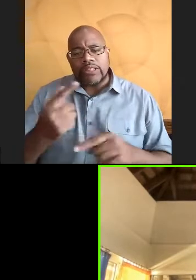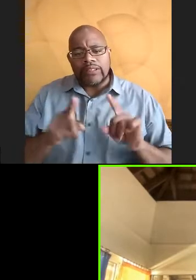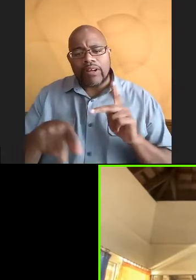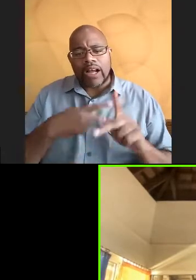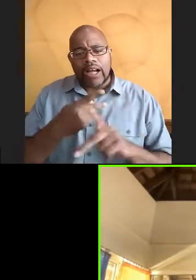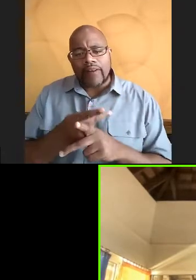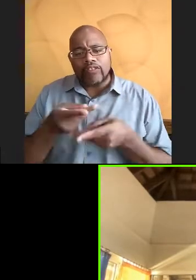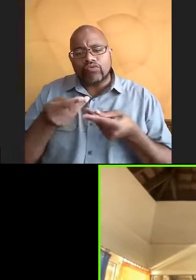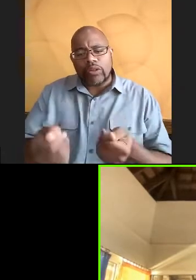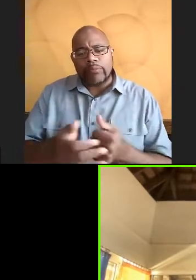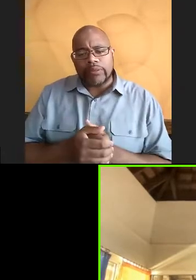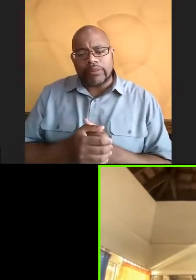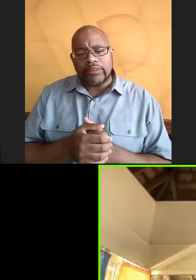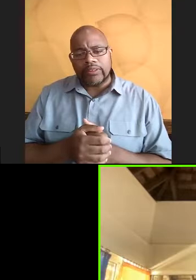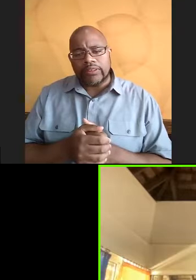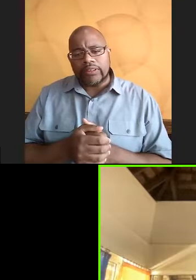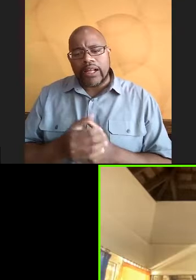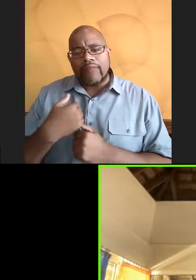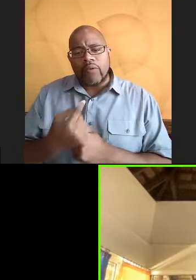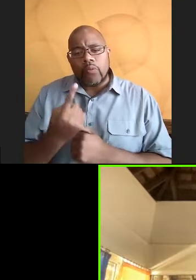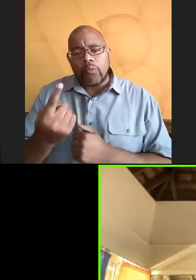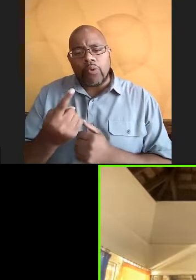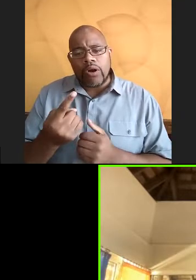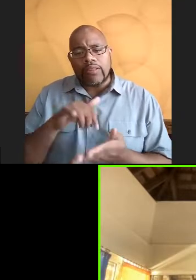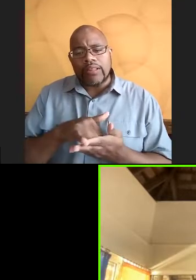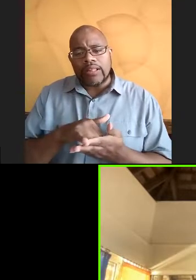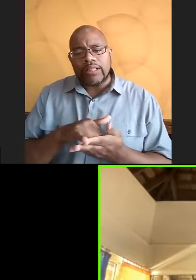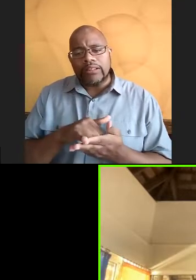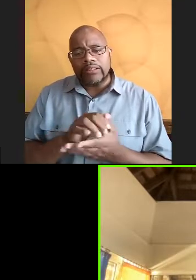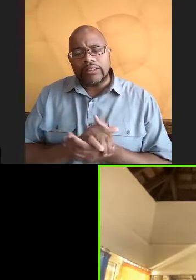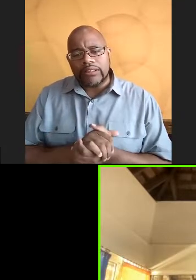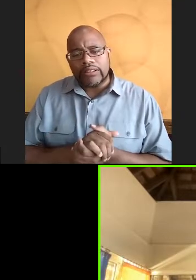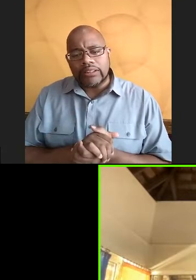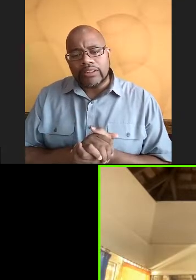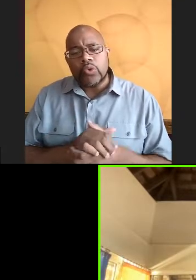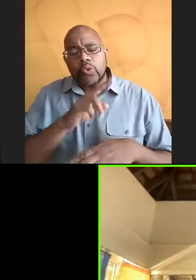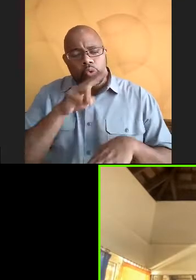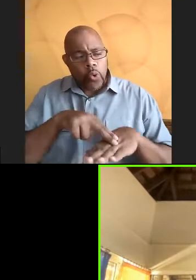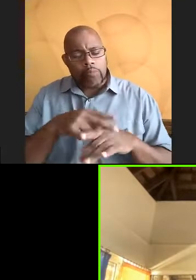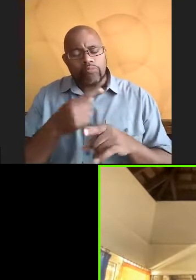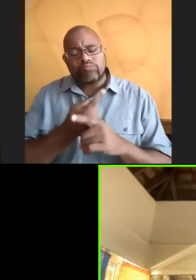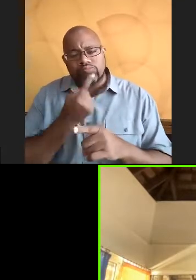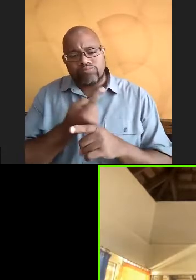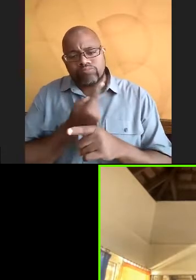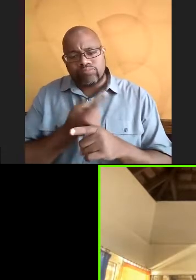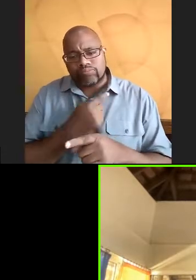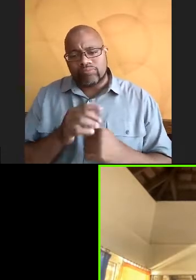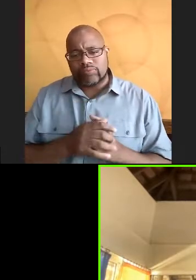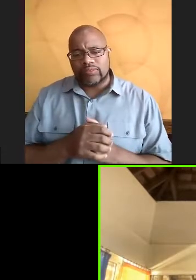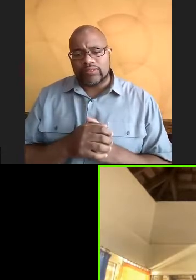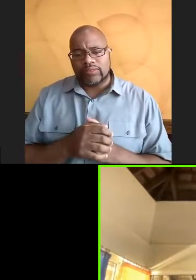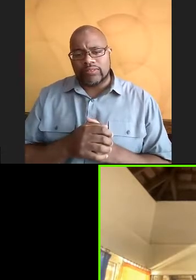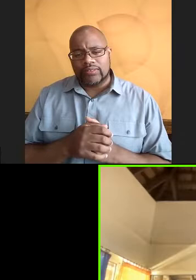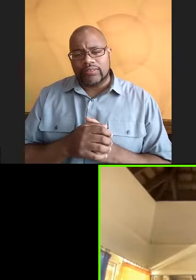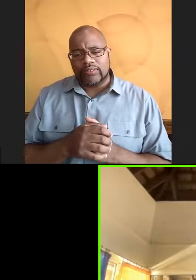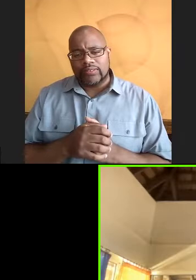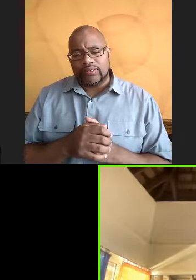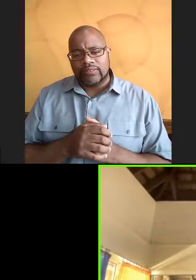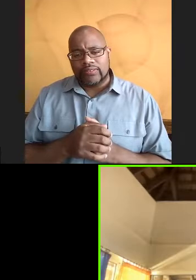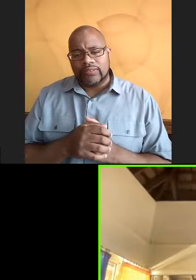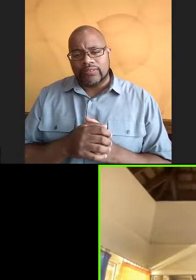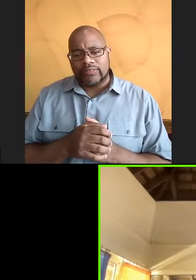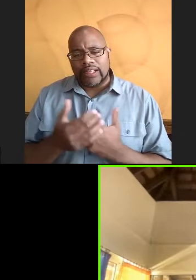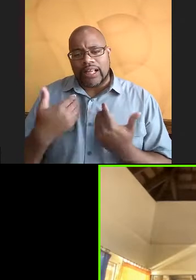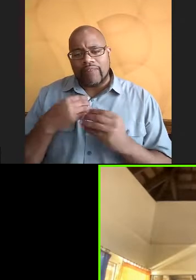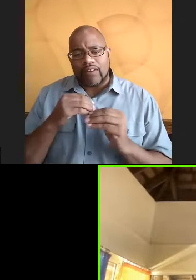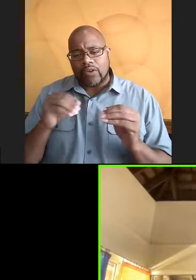of treatments in cages. So we have one that's ambient, normal and regular herbivory pressures. And we have a completely closed cage. There's no